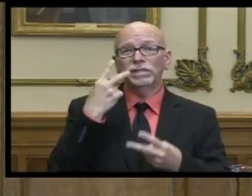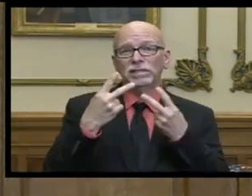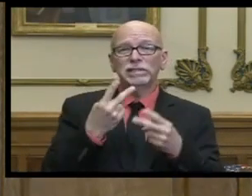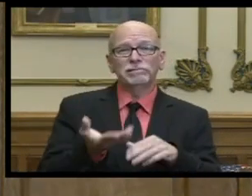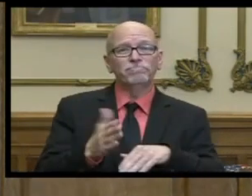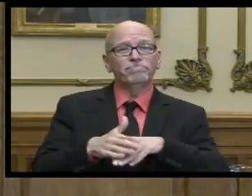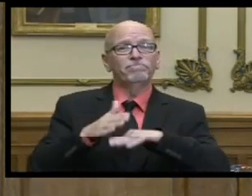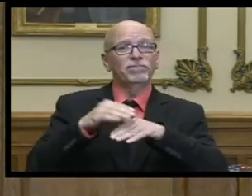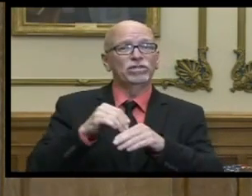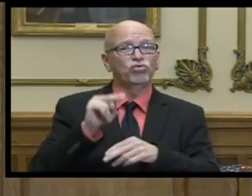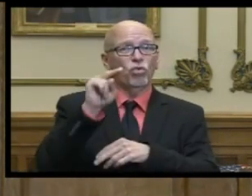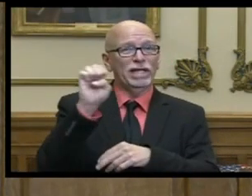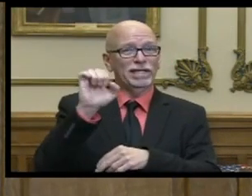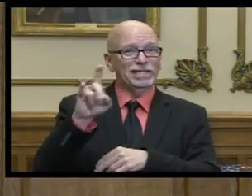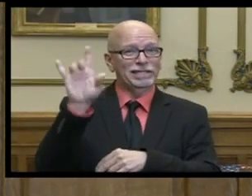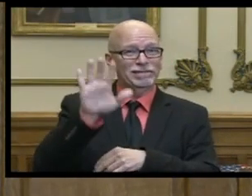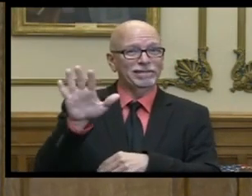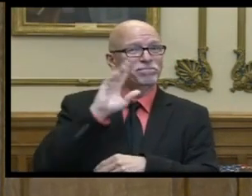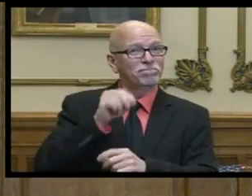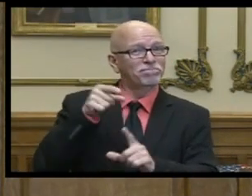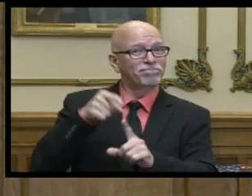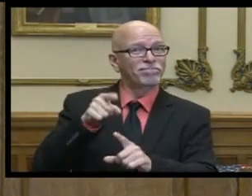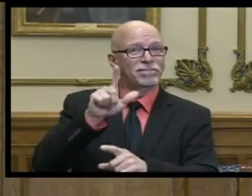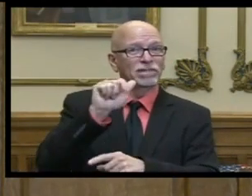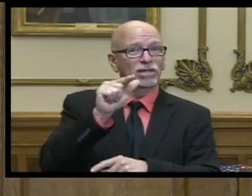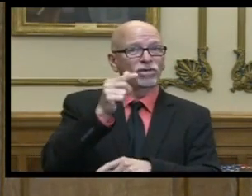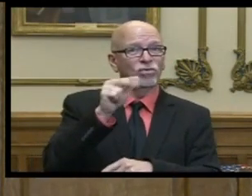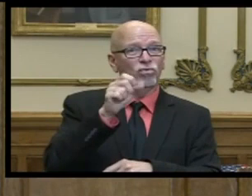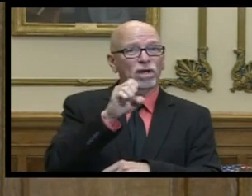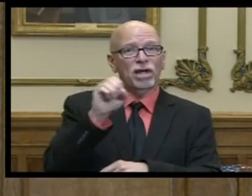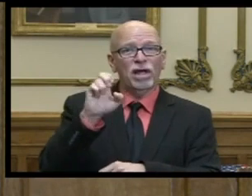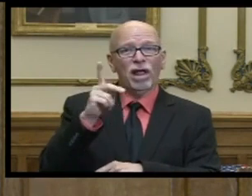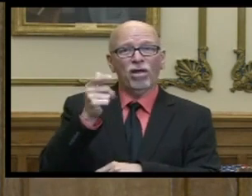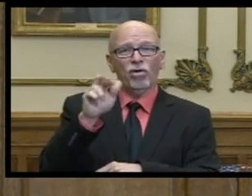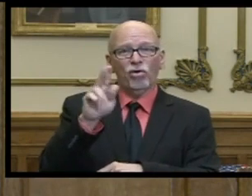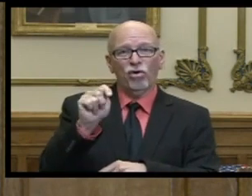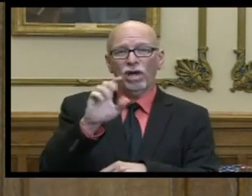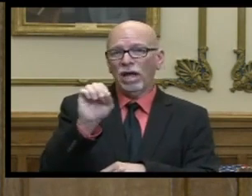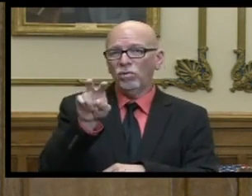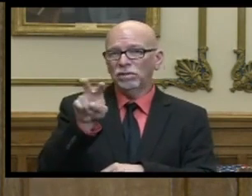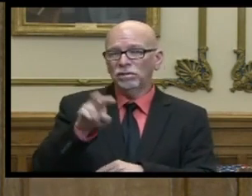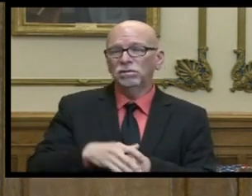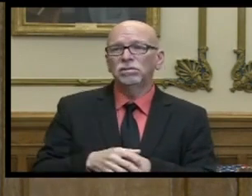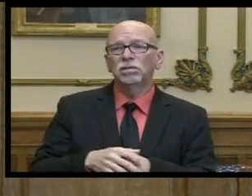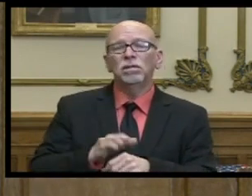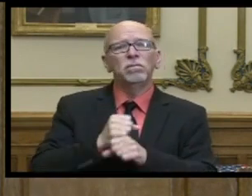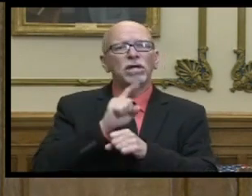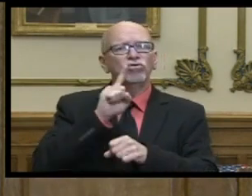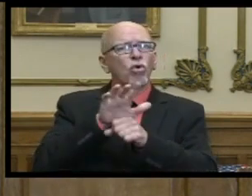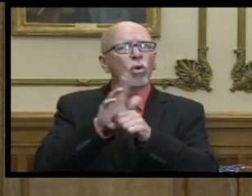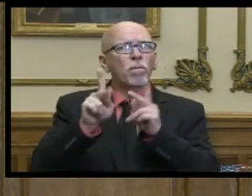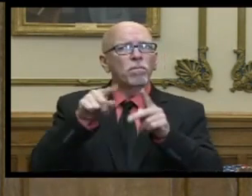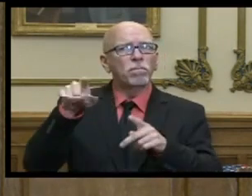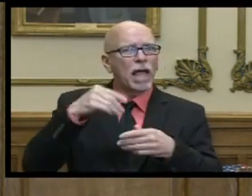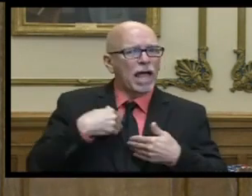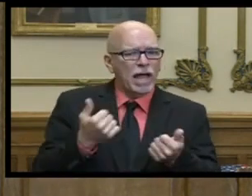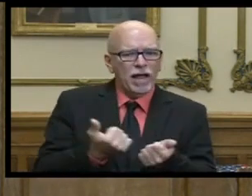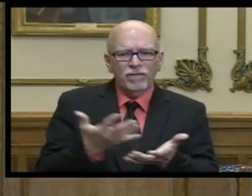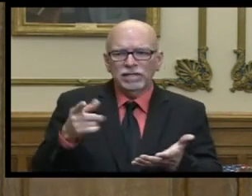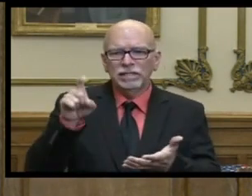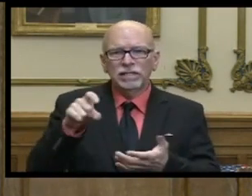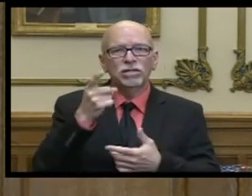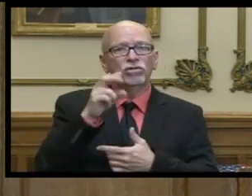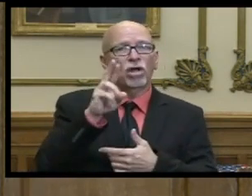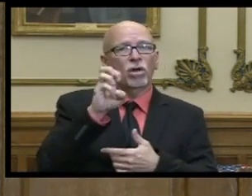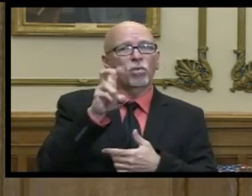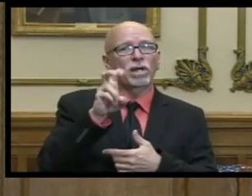increases in northeast indiana specifically lagrange and elkhart counties to ensure that locals had everything that they needed dr